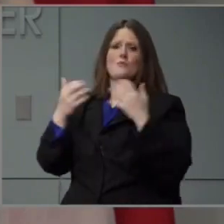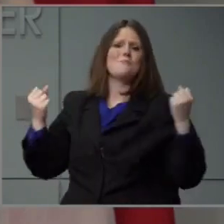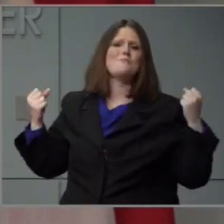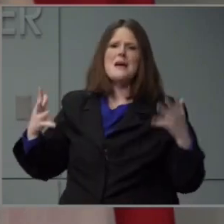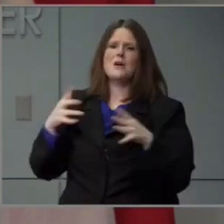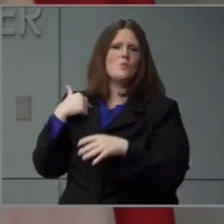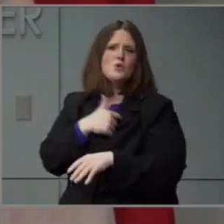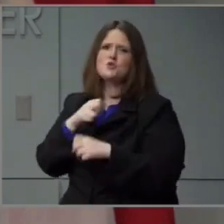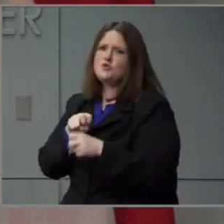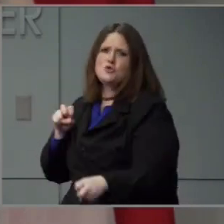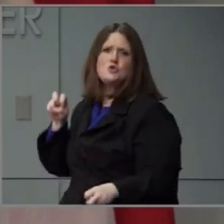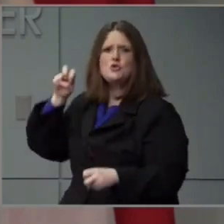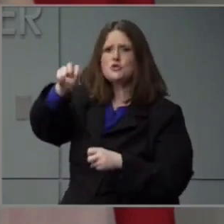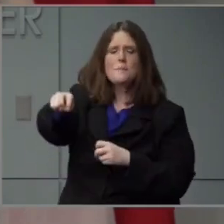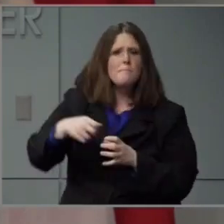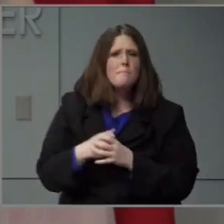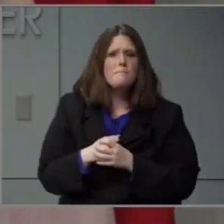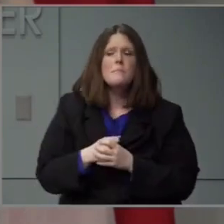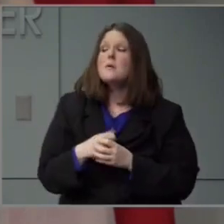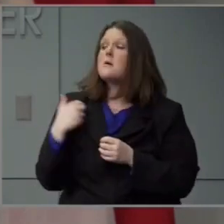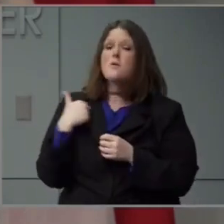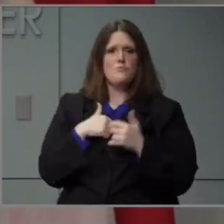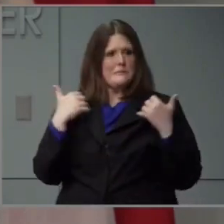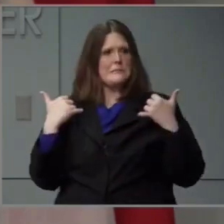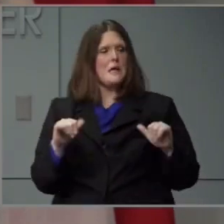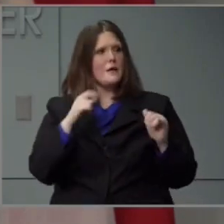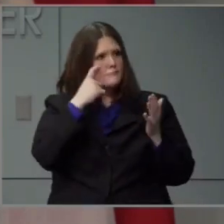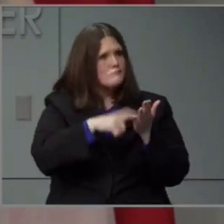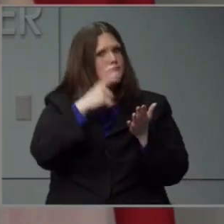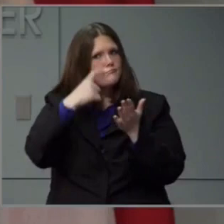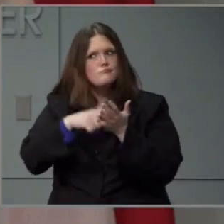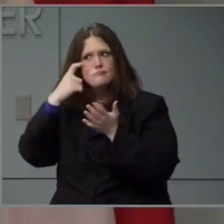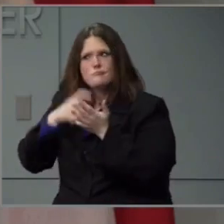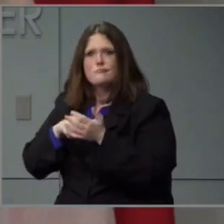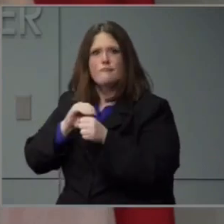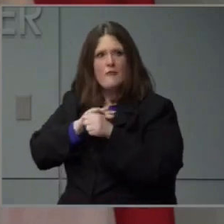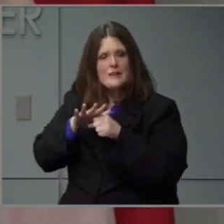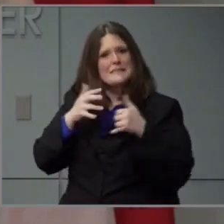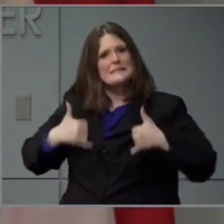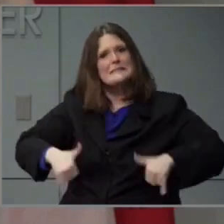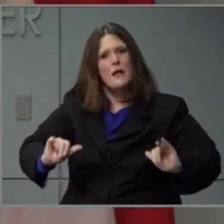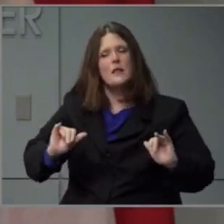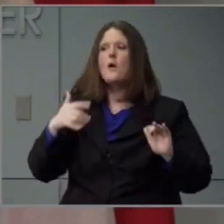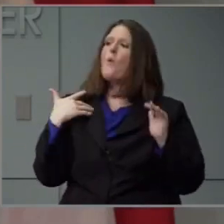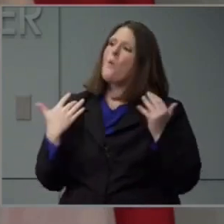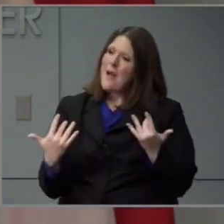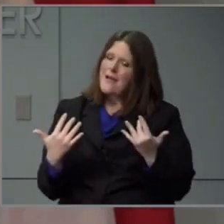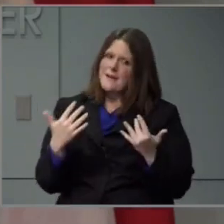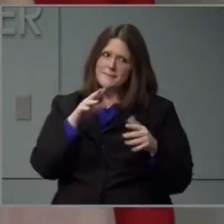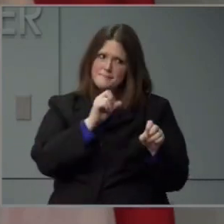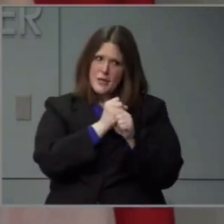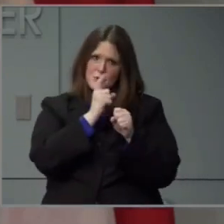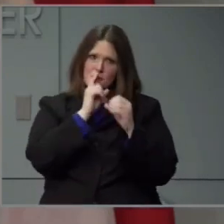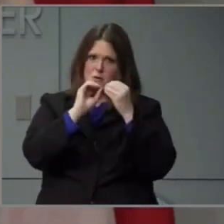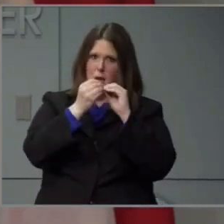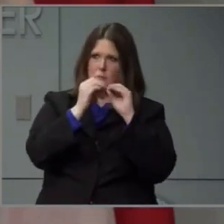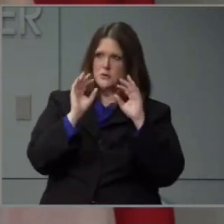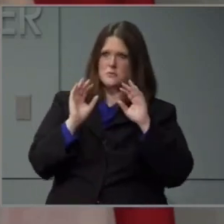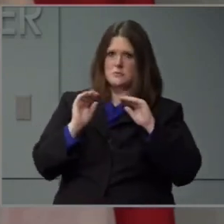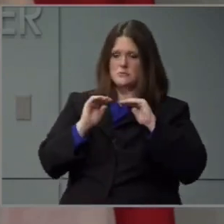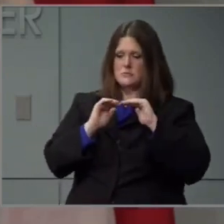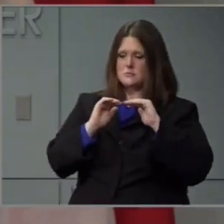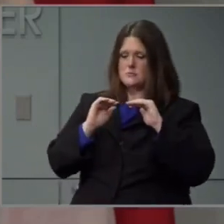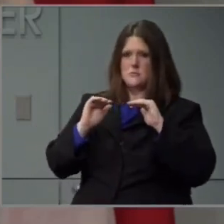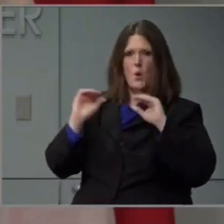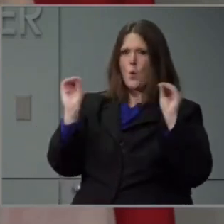is that we still see a lot of virus here and we want to be sure that we're not going to see a surge of cases and we've been very